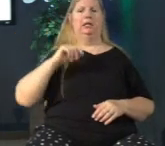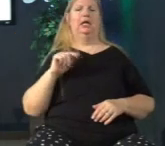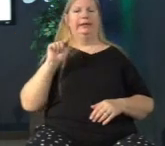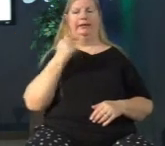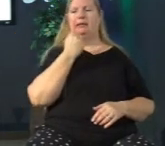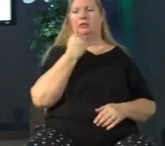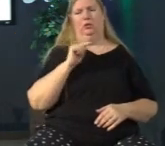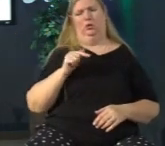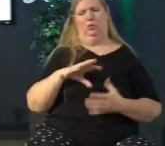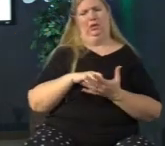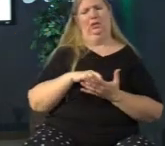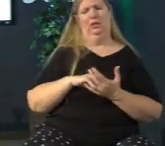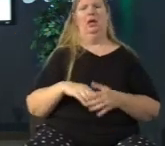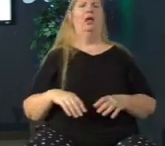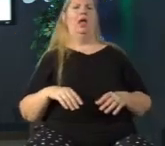love us